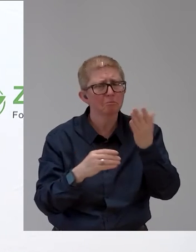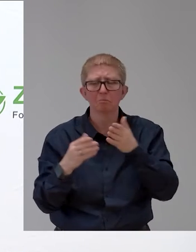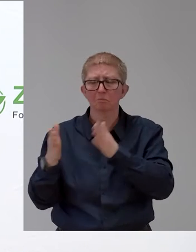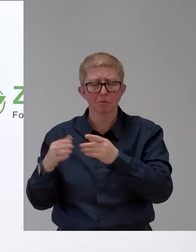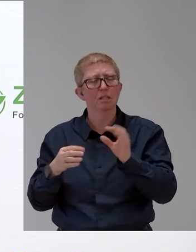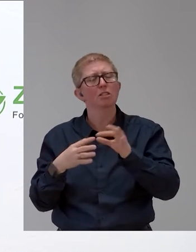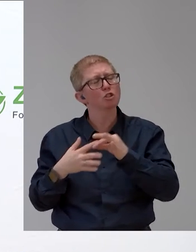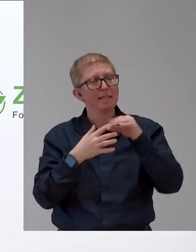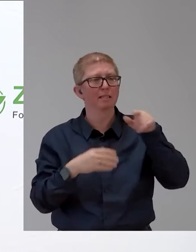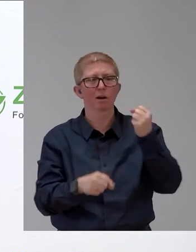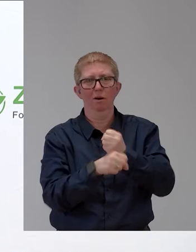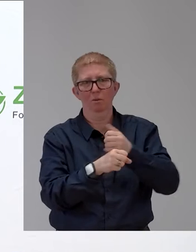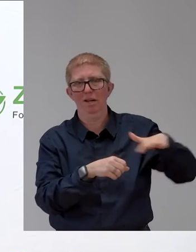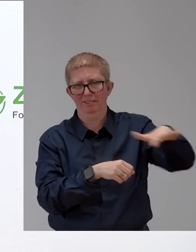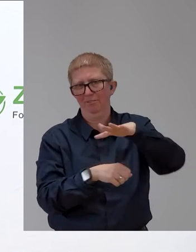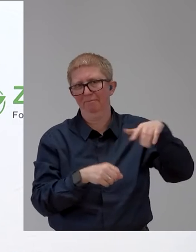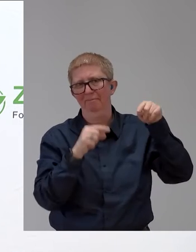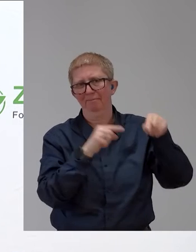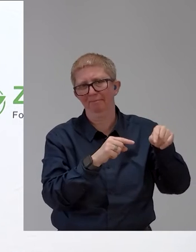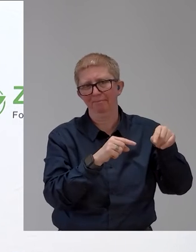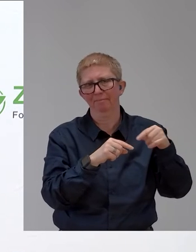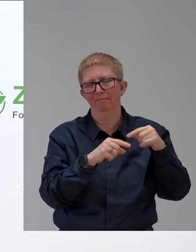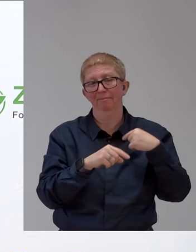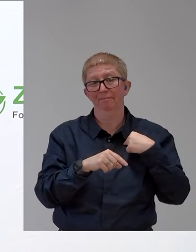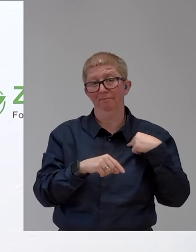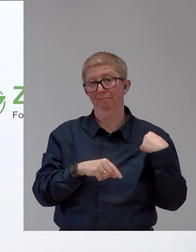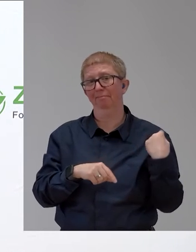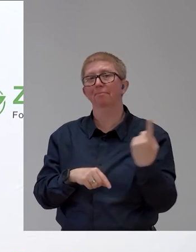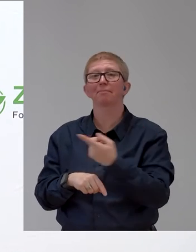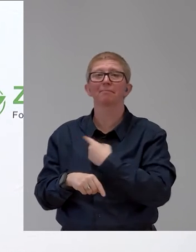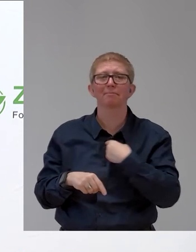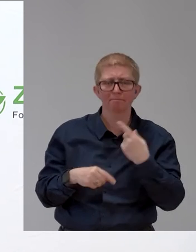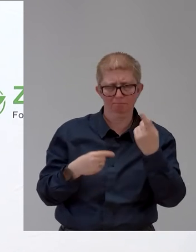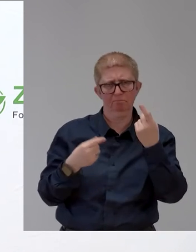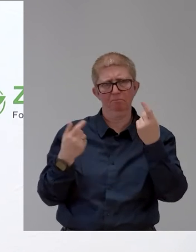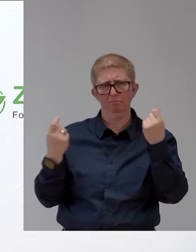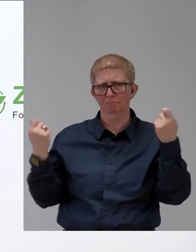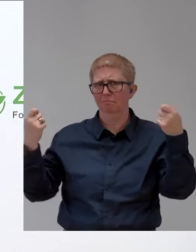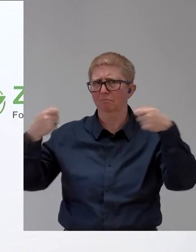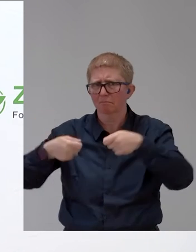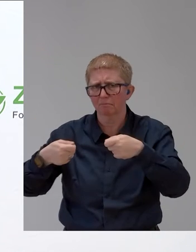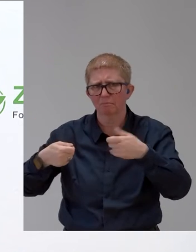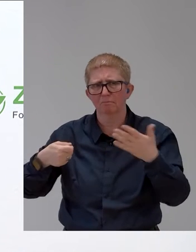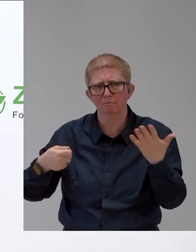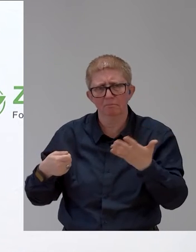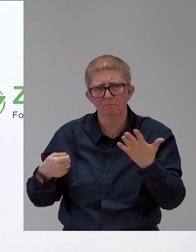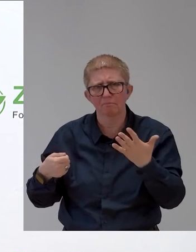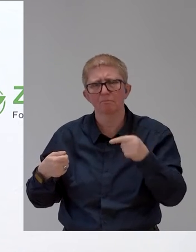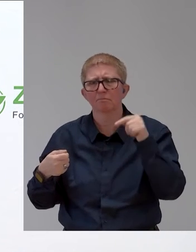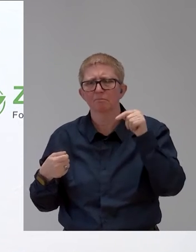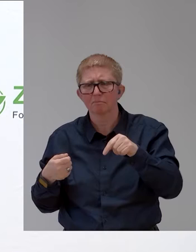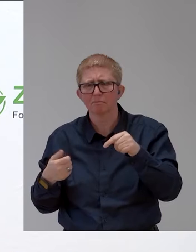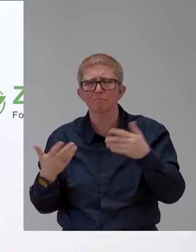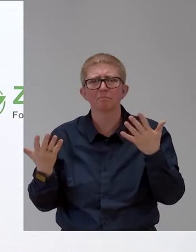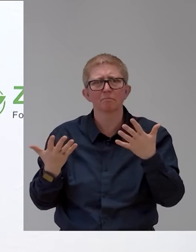finance such needs through loans. However, we offer people with disabilities